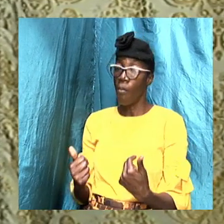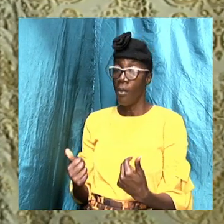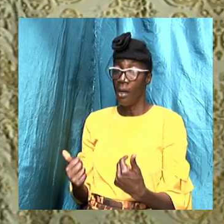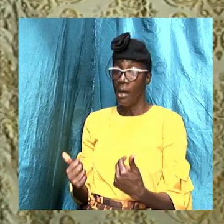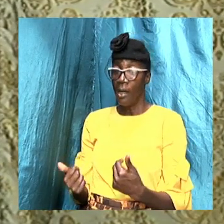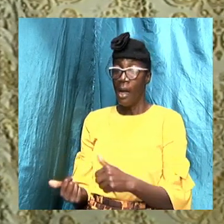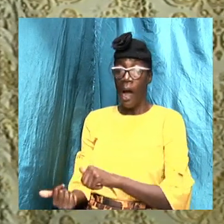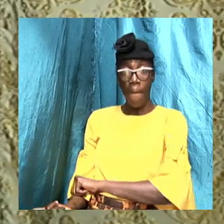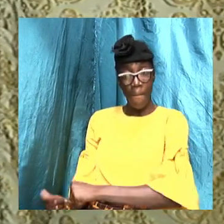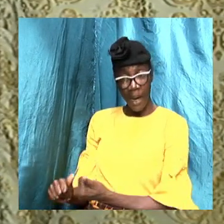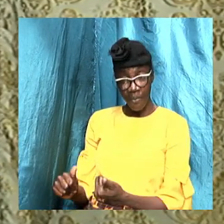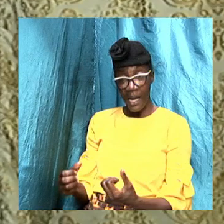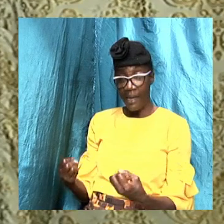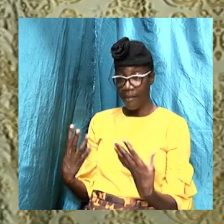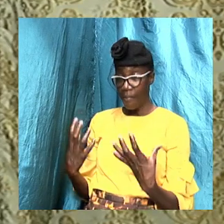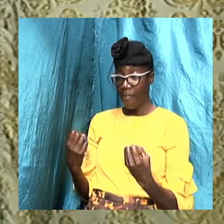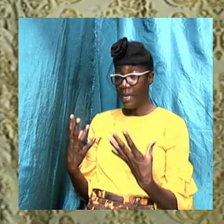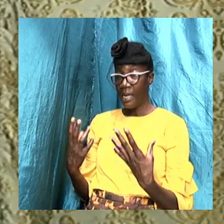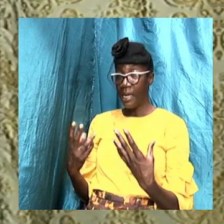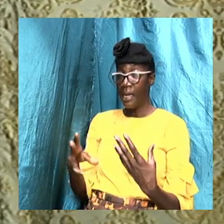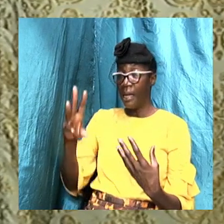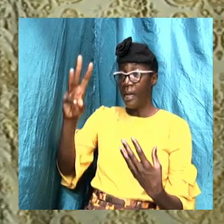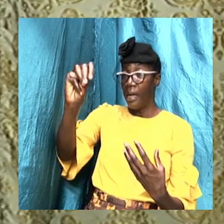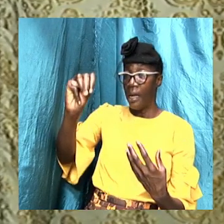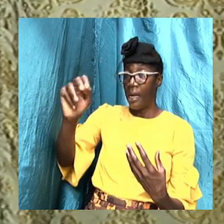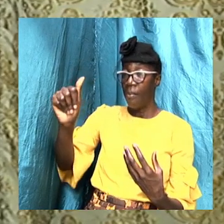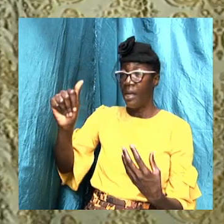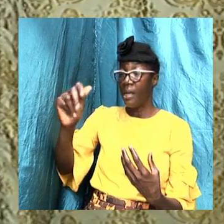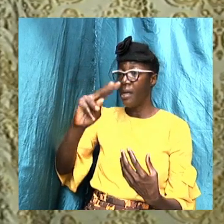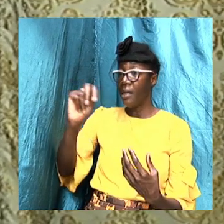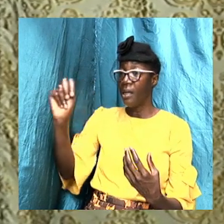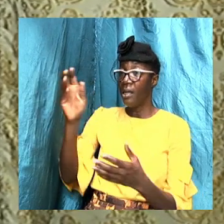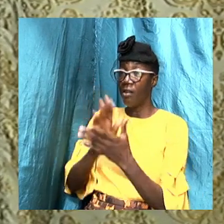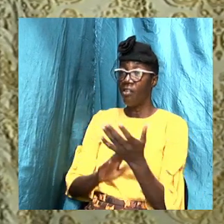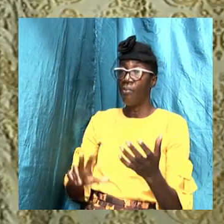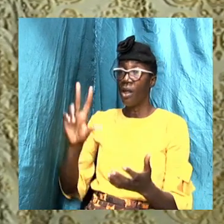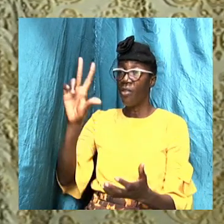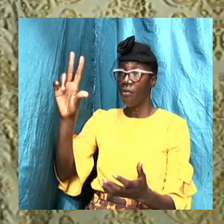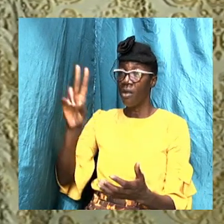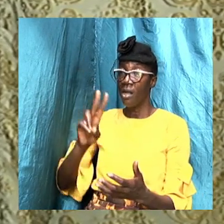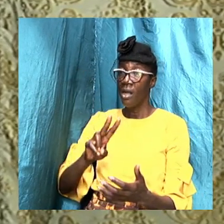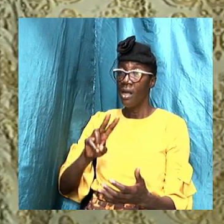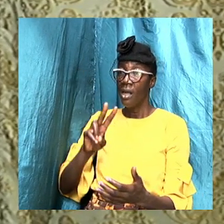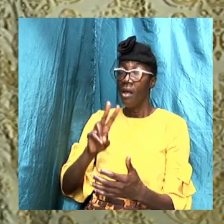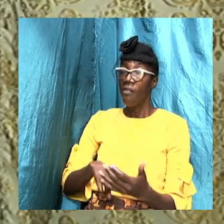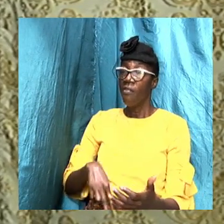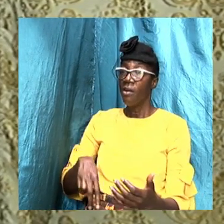many. Let us look at Matthew 3, verse 11.